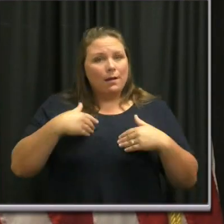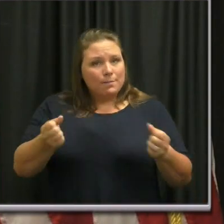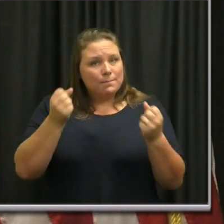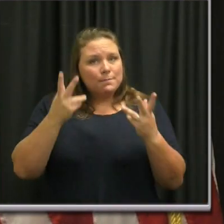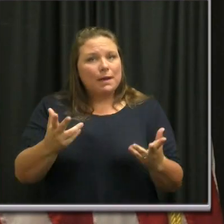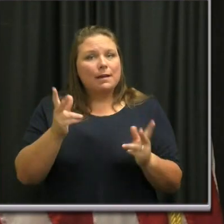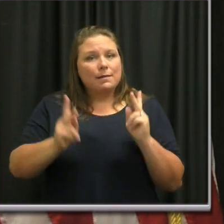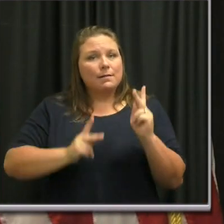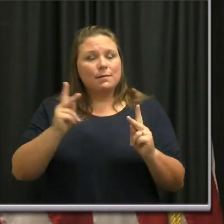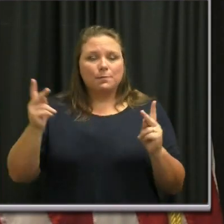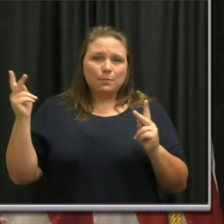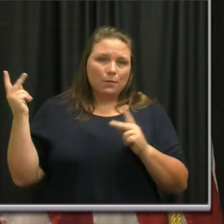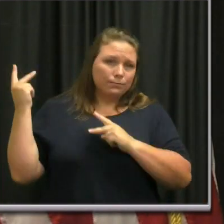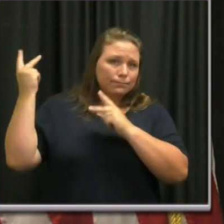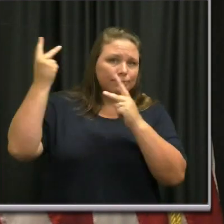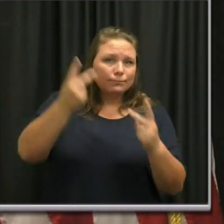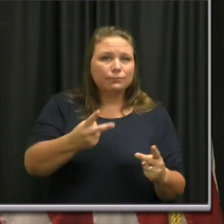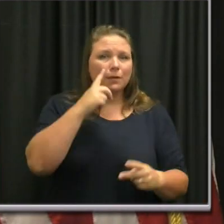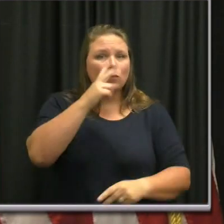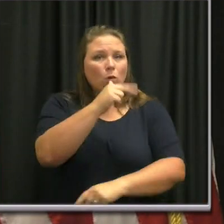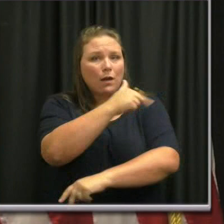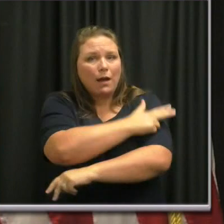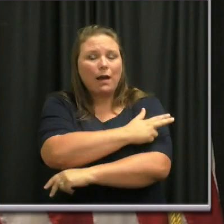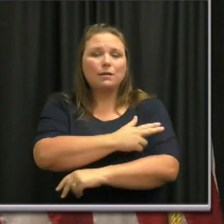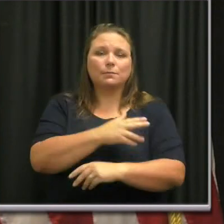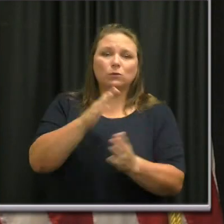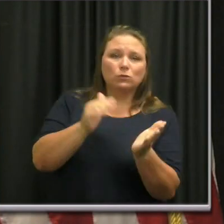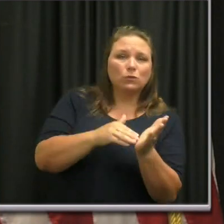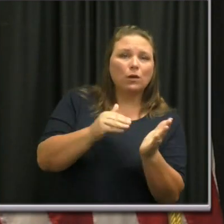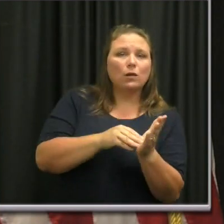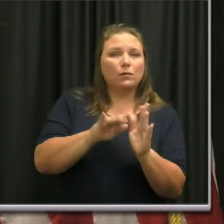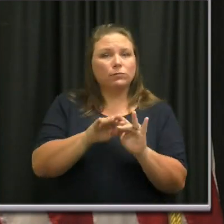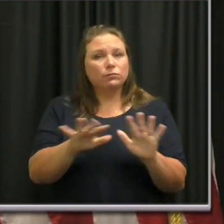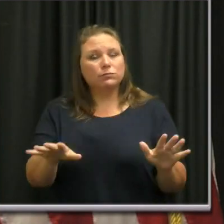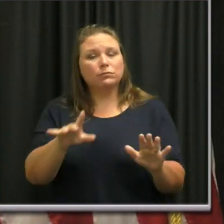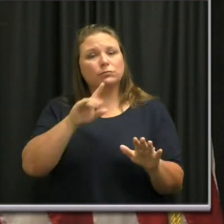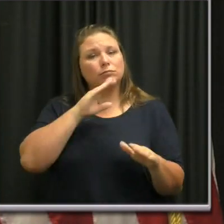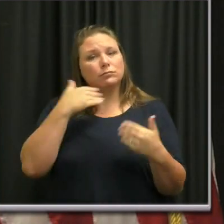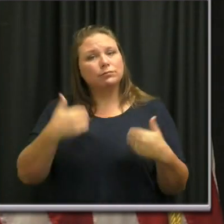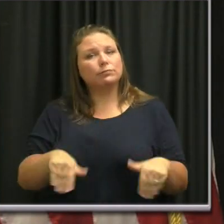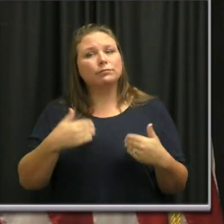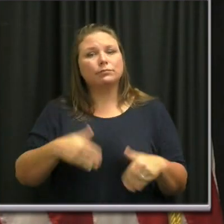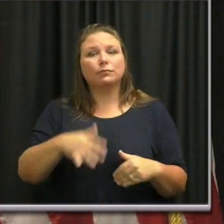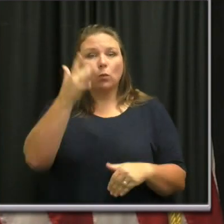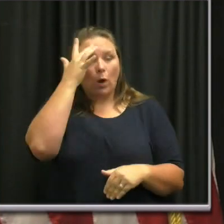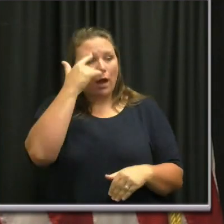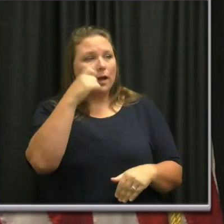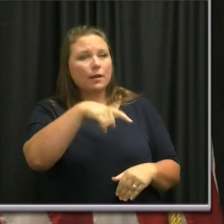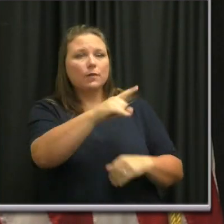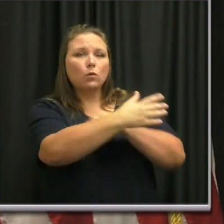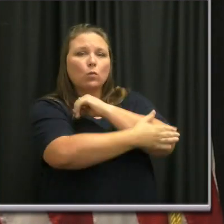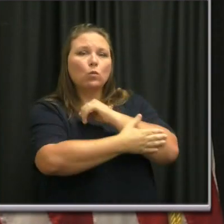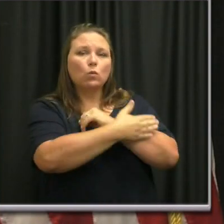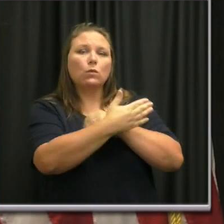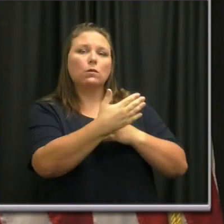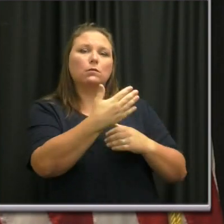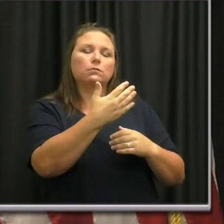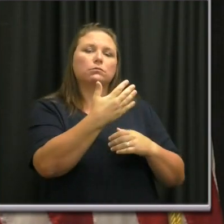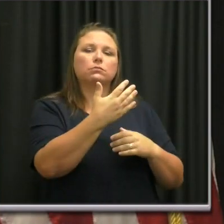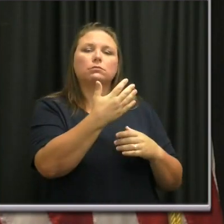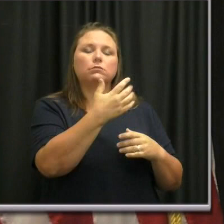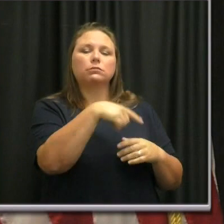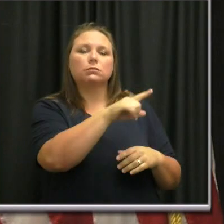region, Nashville's healthcare capacity is vulnerable to rural counties that do not require masks or adopt public health protocols